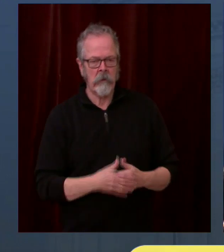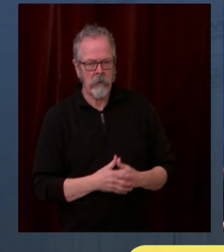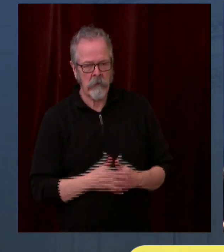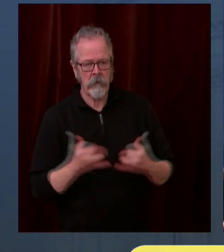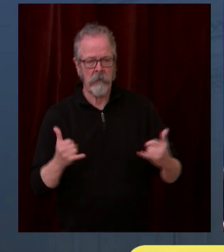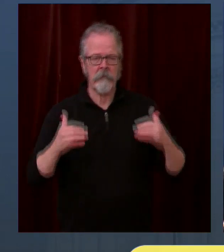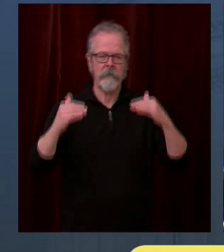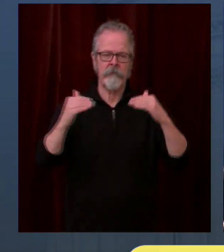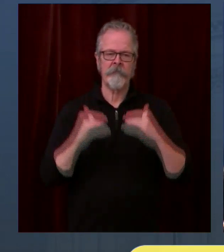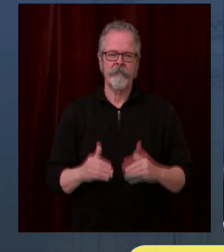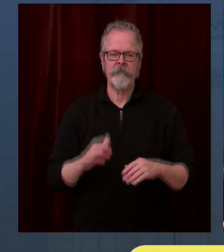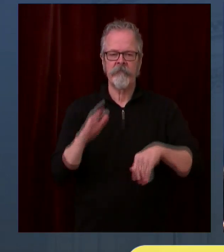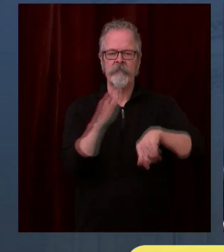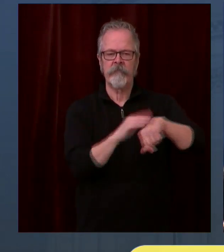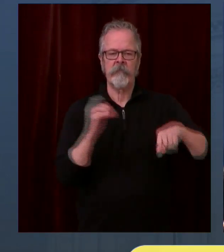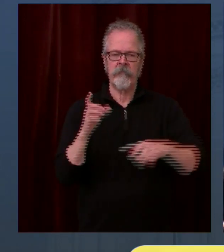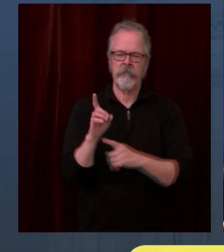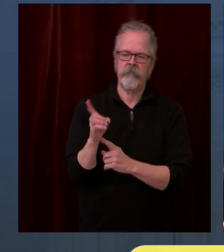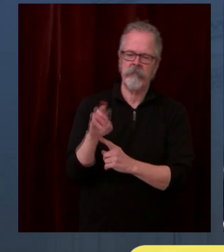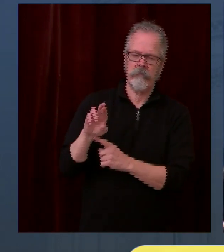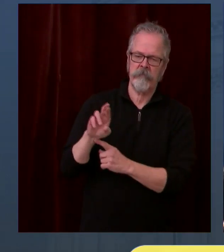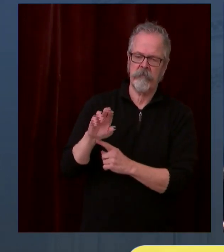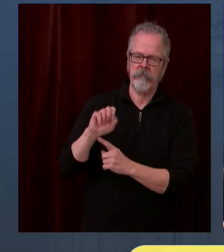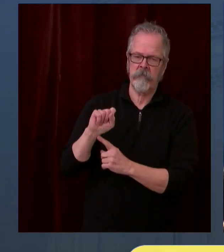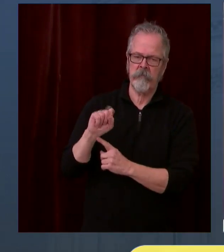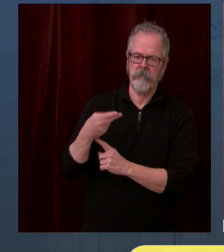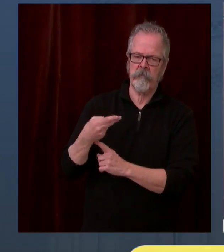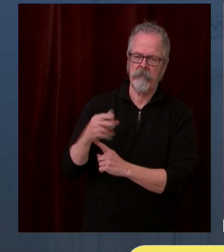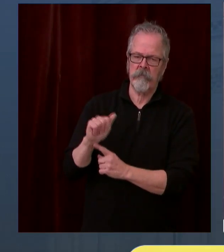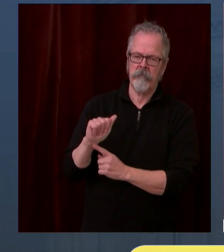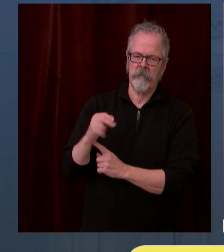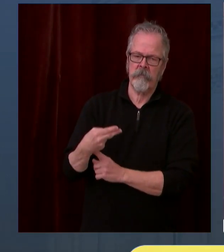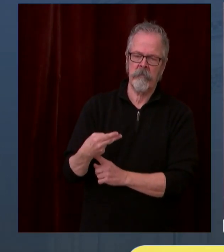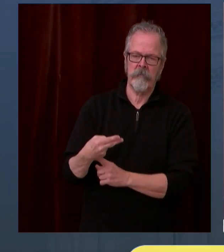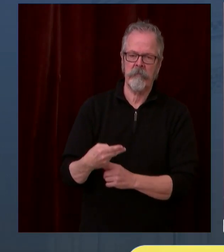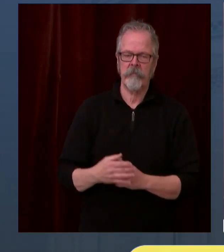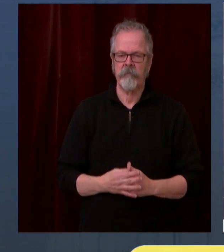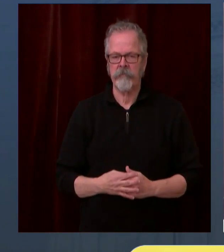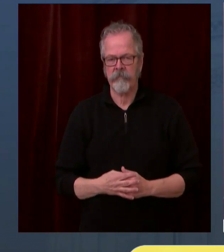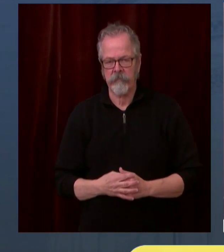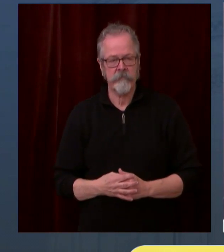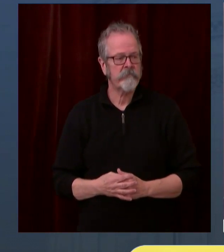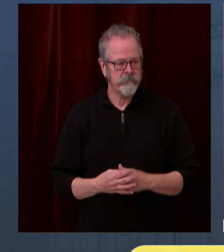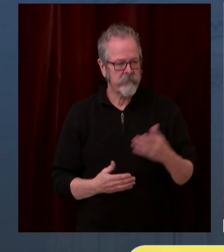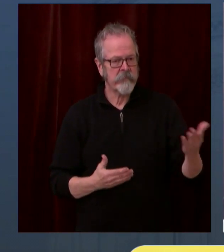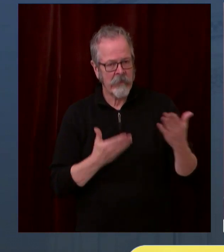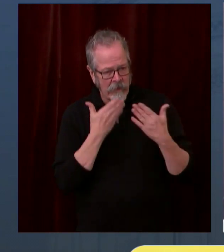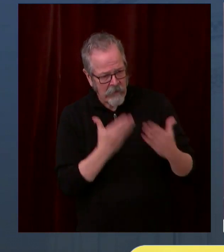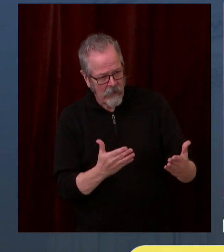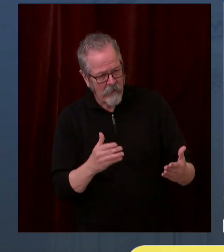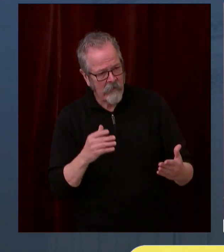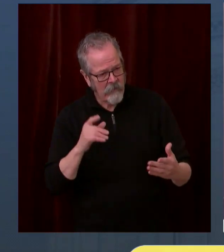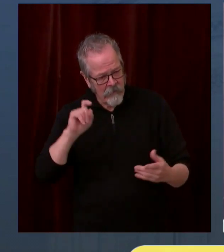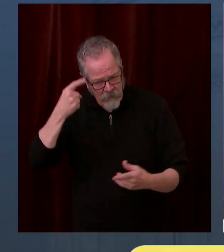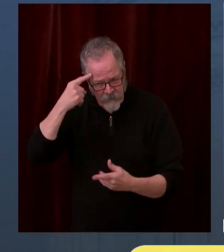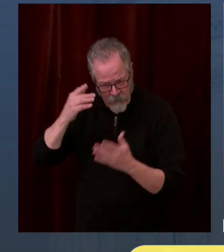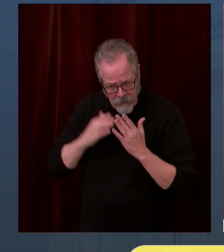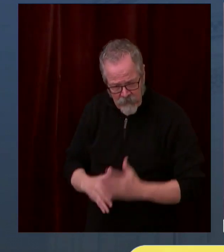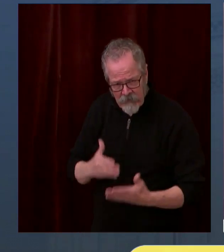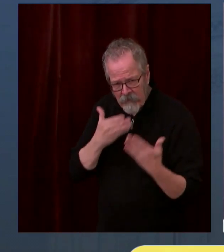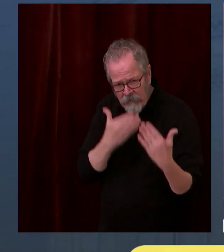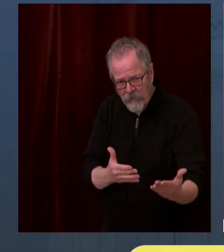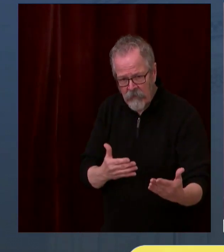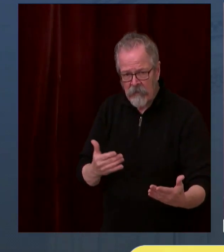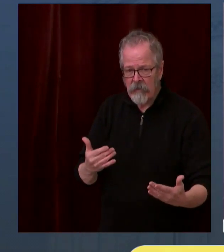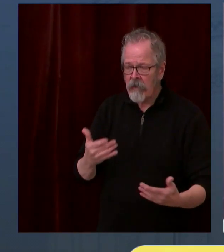Thank you, Governor. Thank you, Governor Isley, to you and your team for your both support and your leadership. I also want to thank our